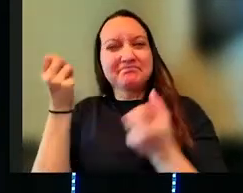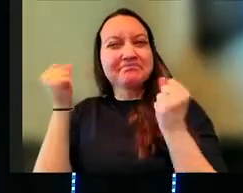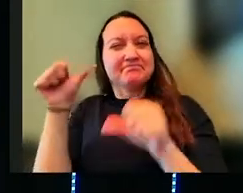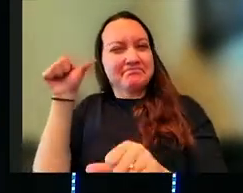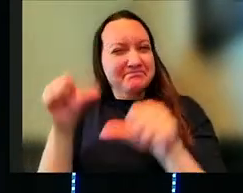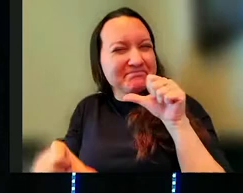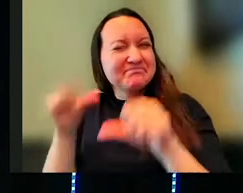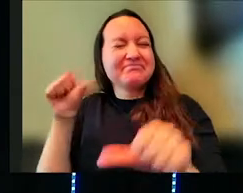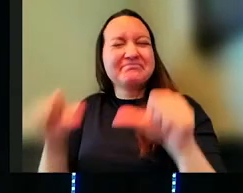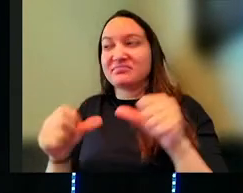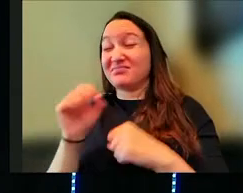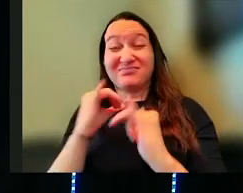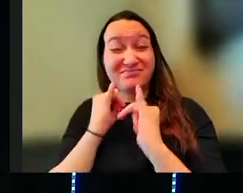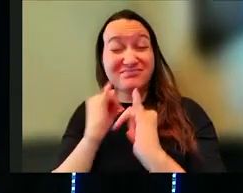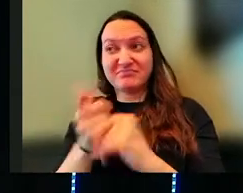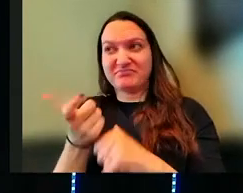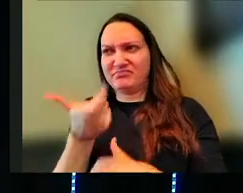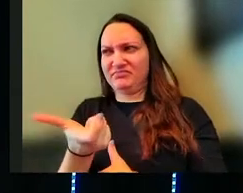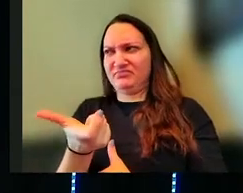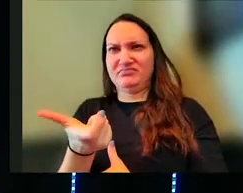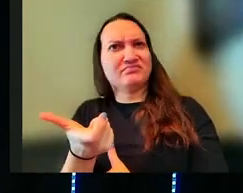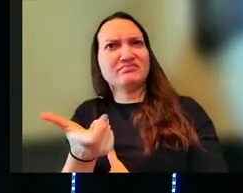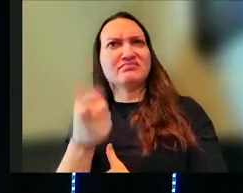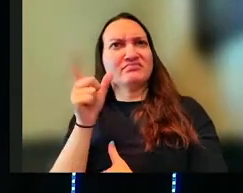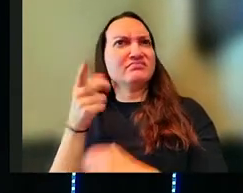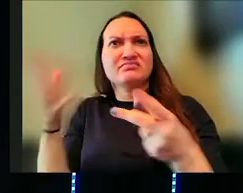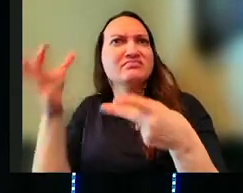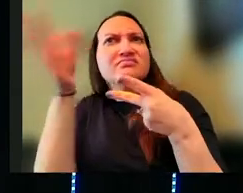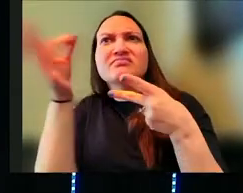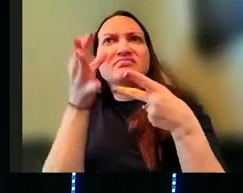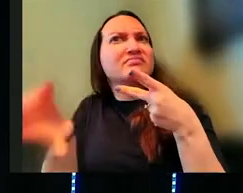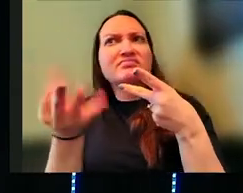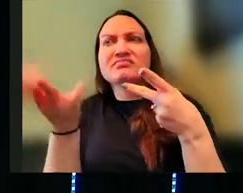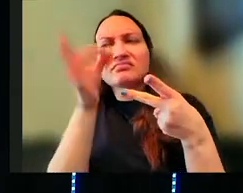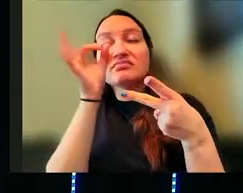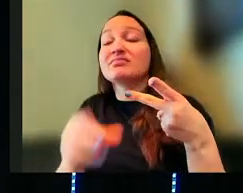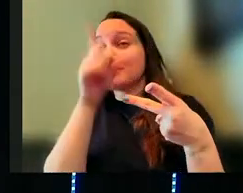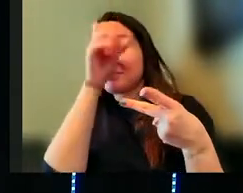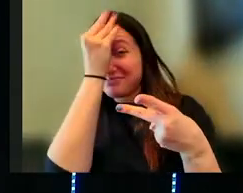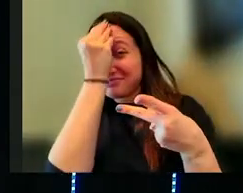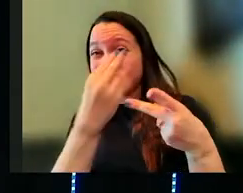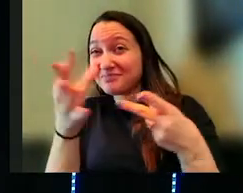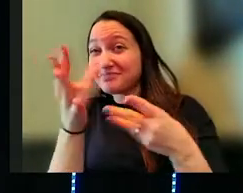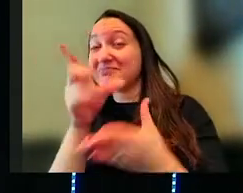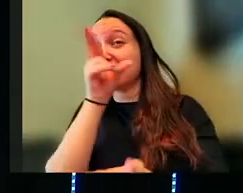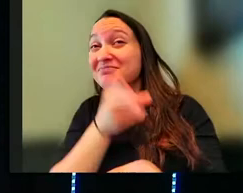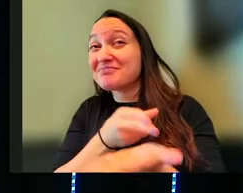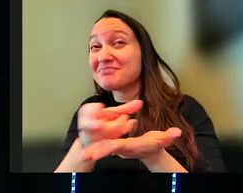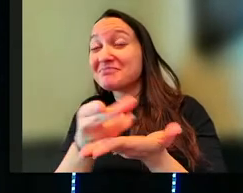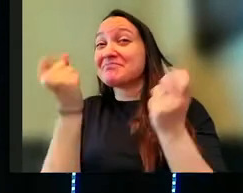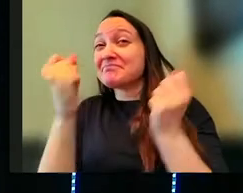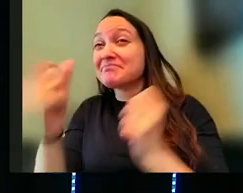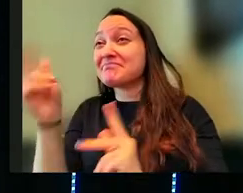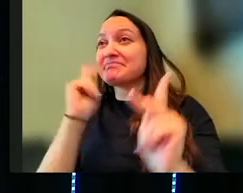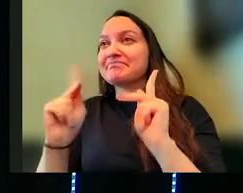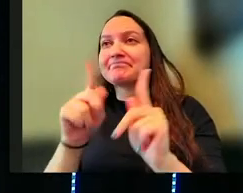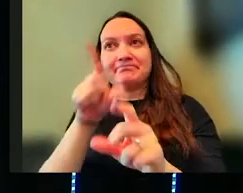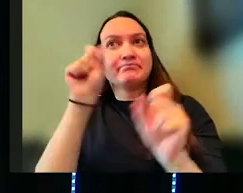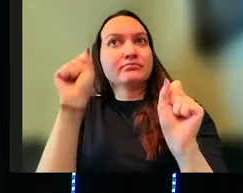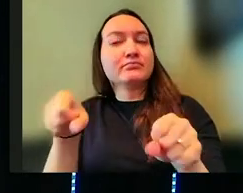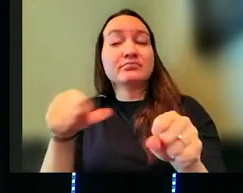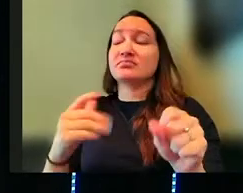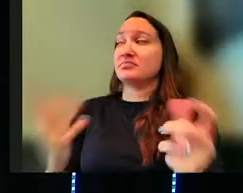So again, if you're like me, you watch that and you're just like, you got to make a choice. Here's the truth though. I think a lot of us can actually